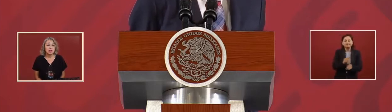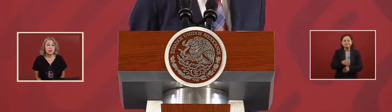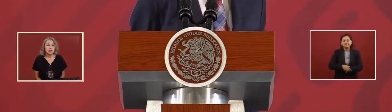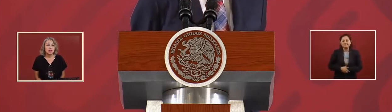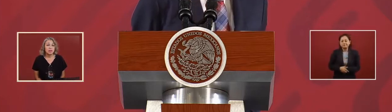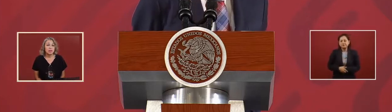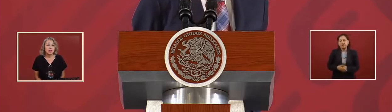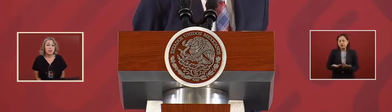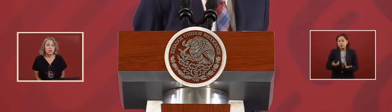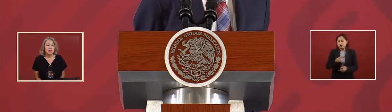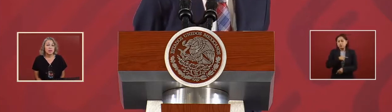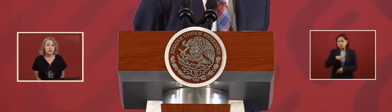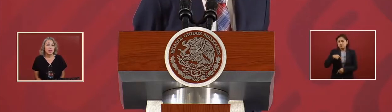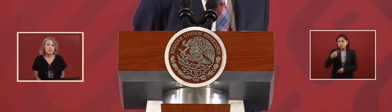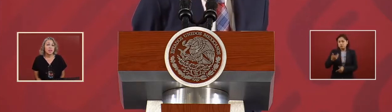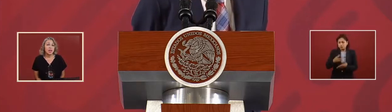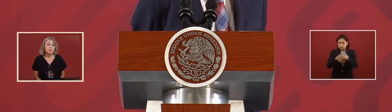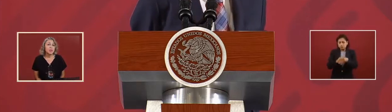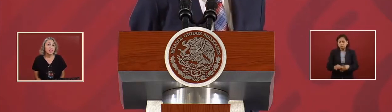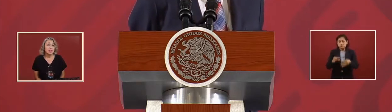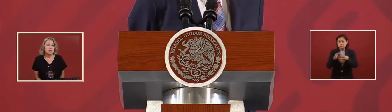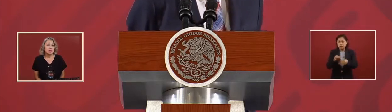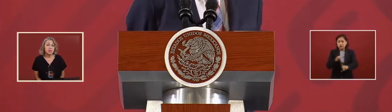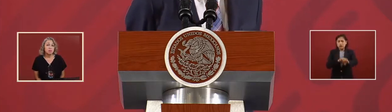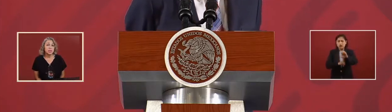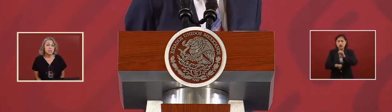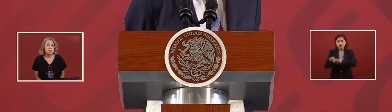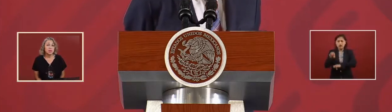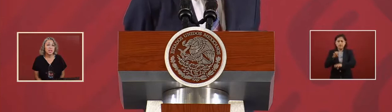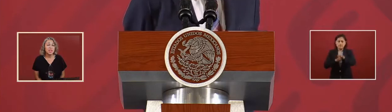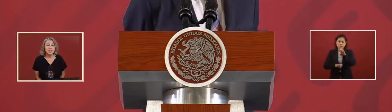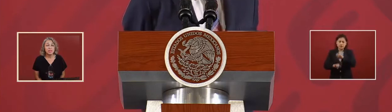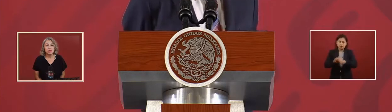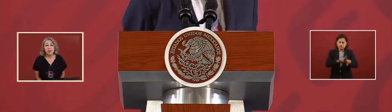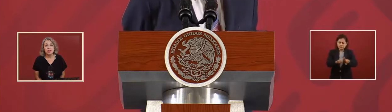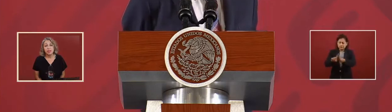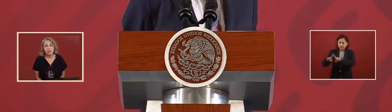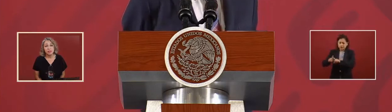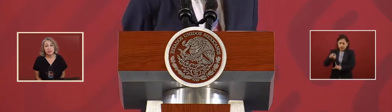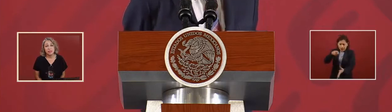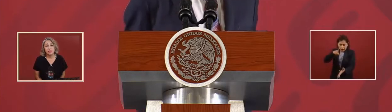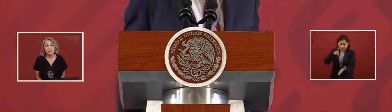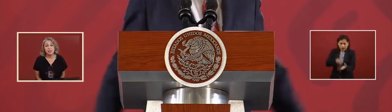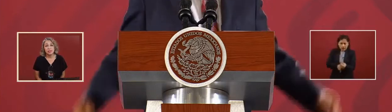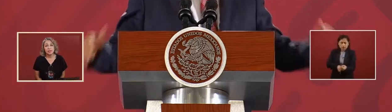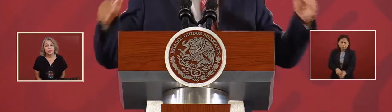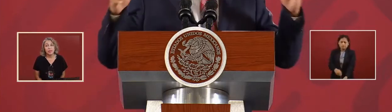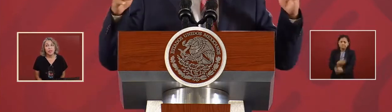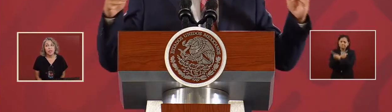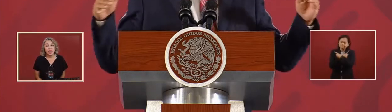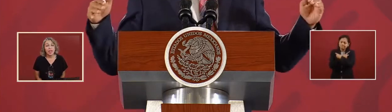the companies and their responsibilities for ethics and that there be